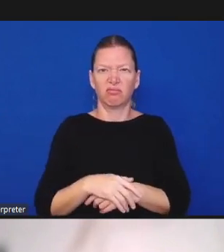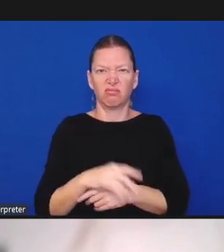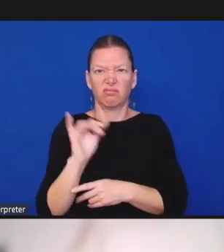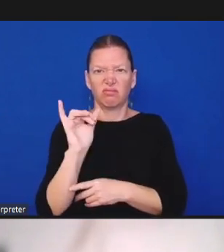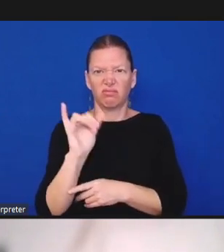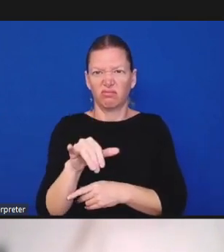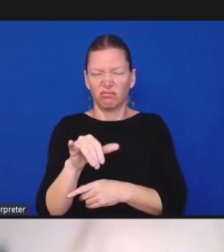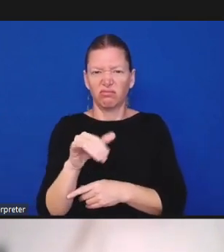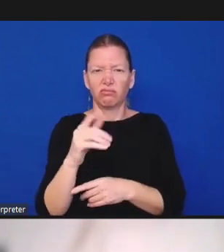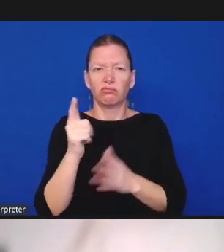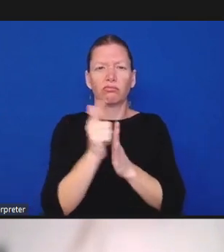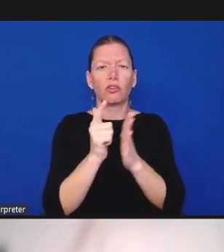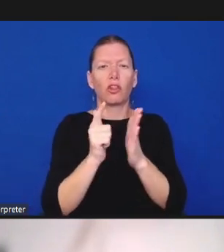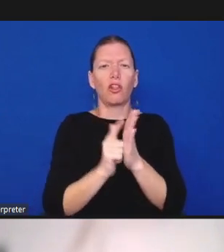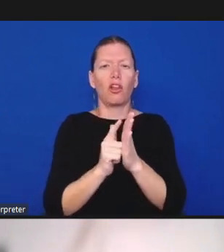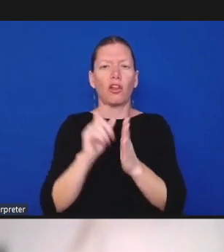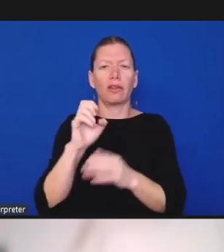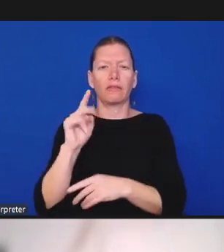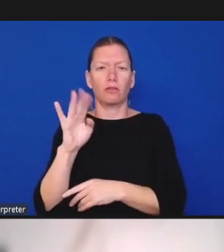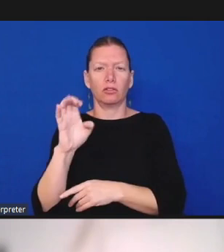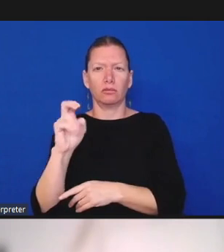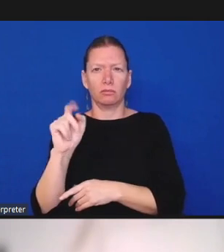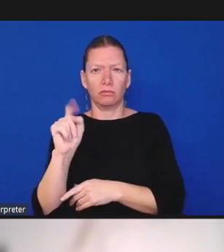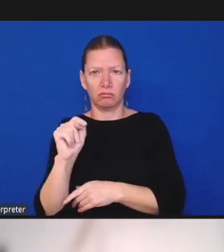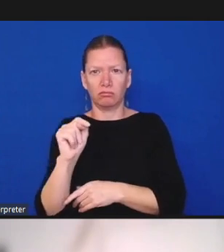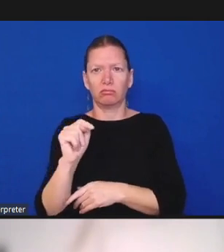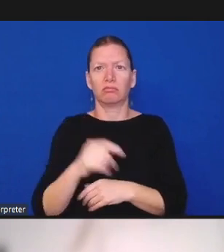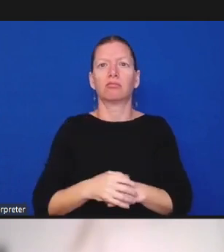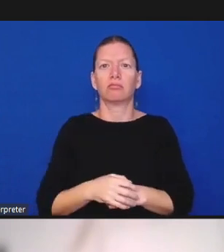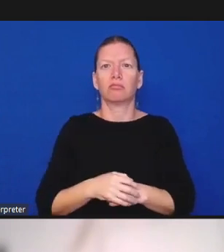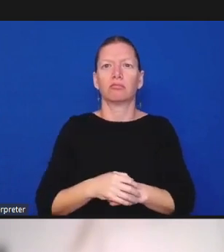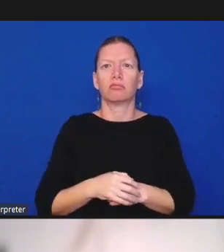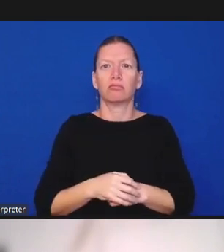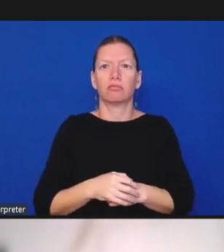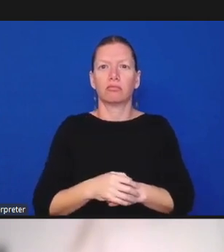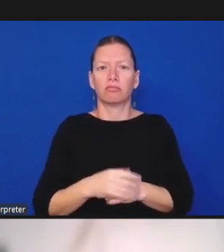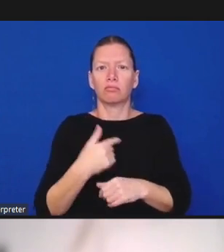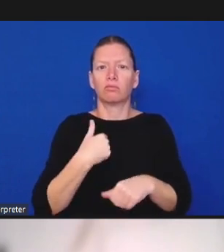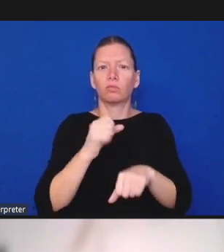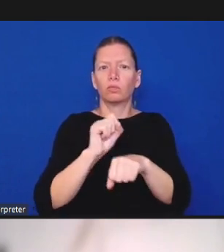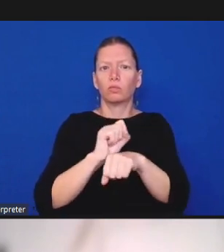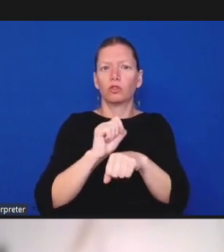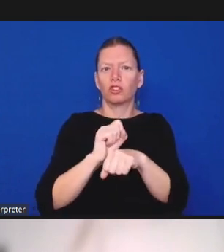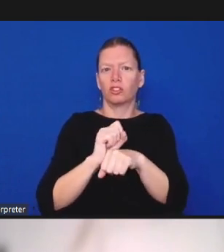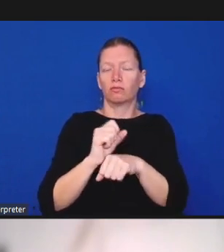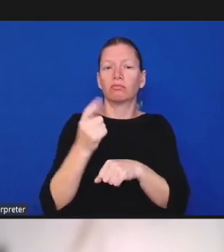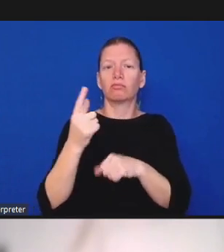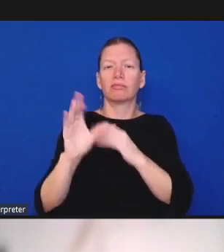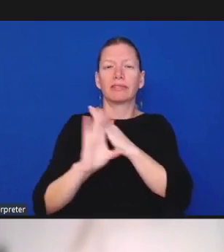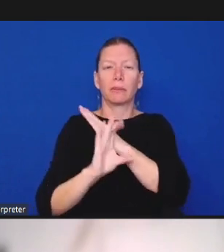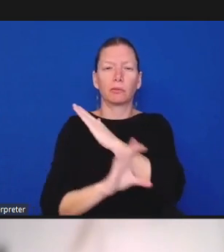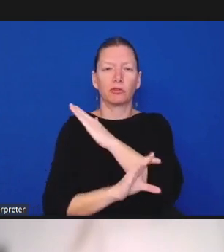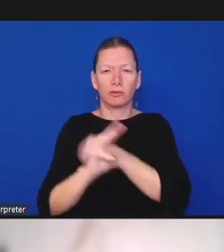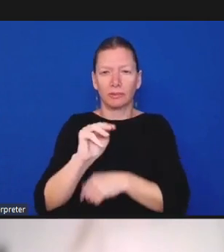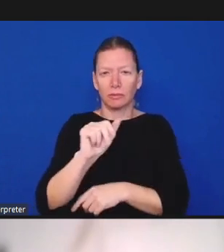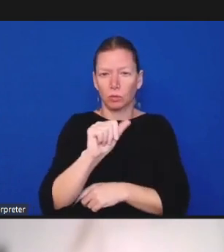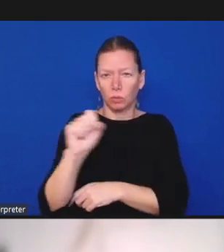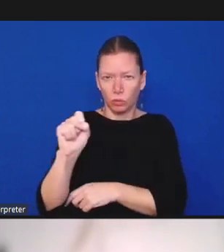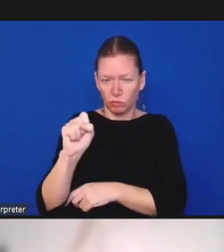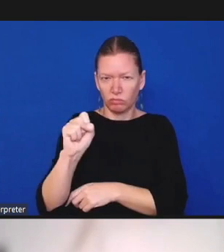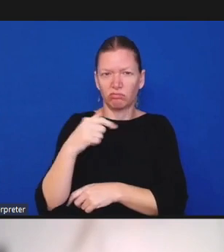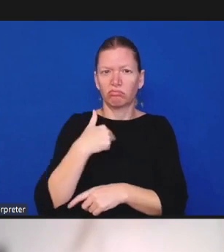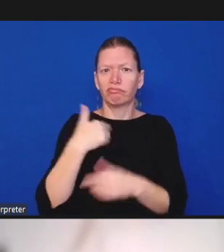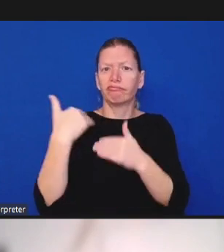of our police department and i want to start by acknowledging that i am speaking to you today